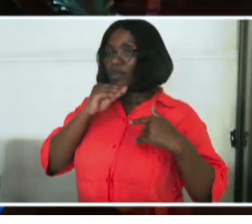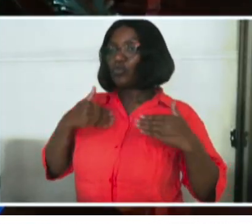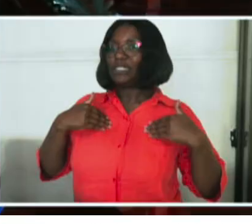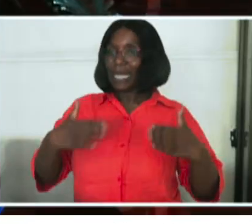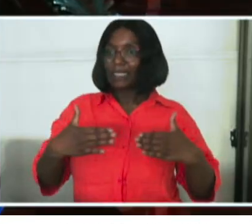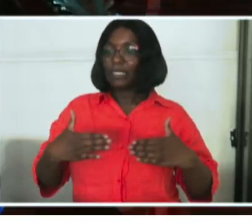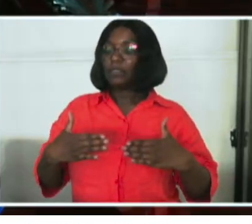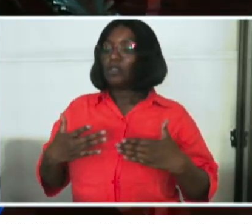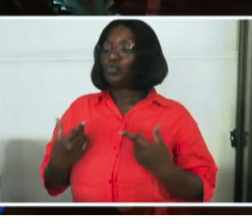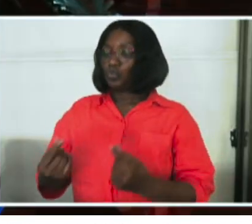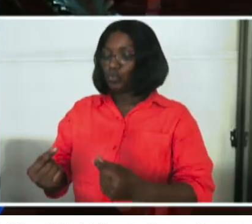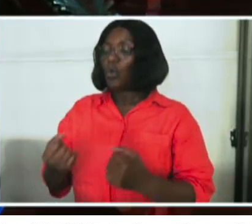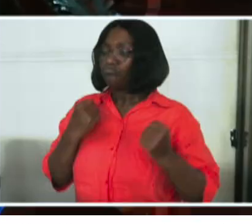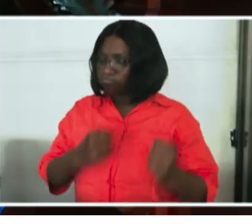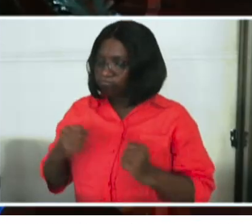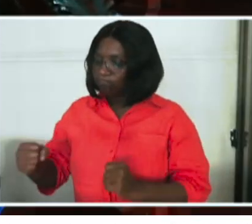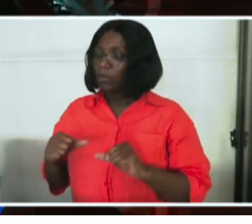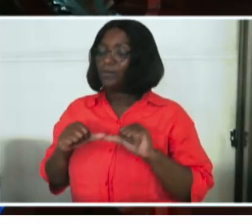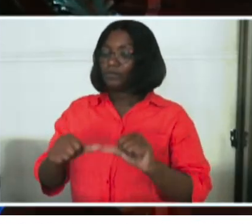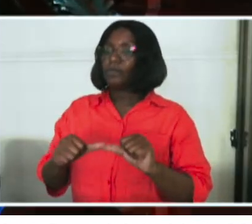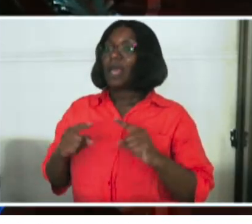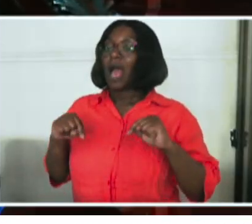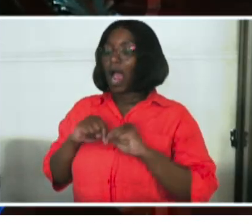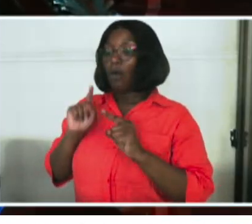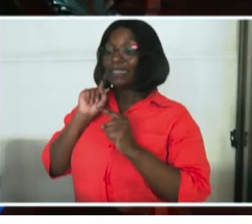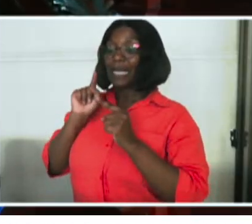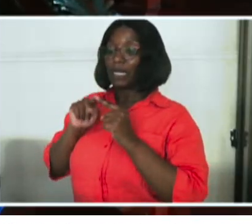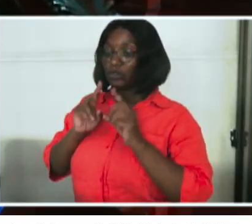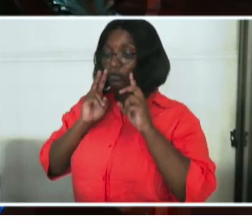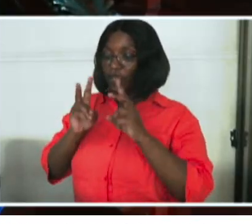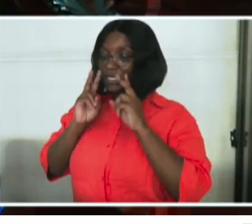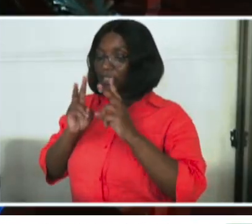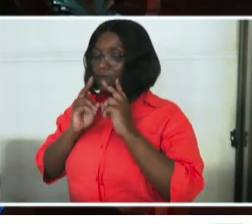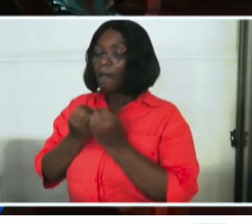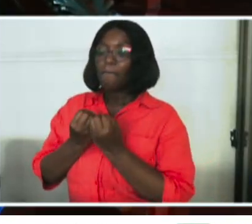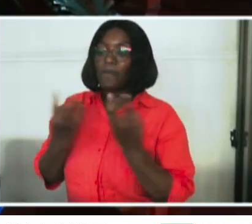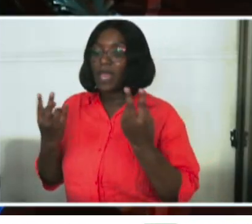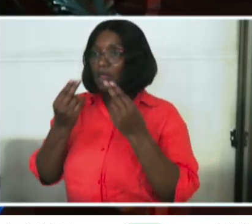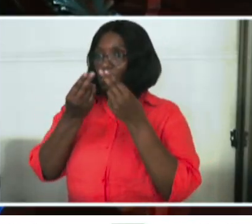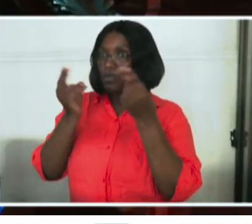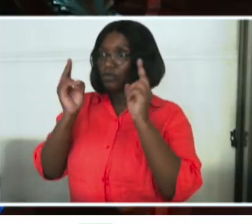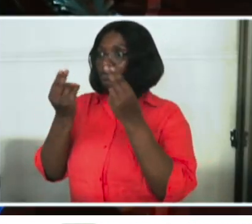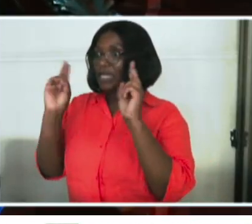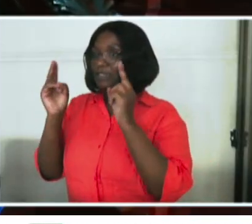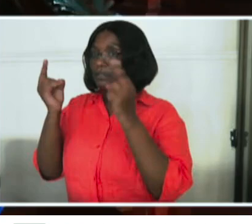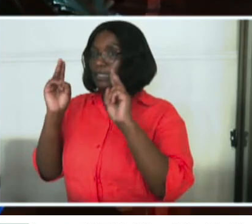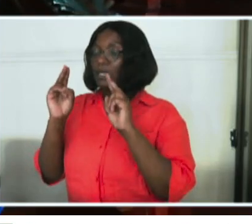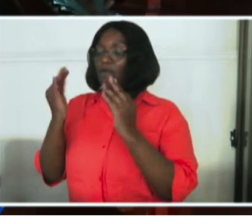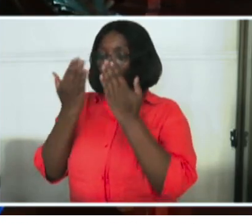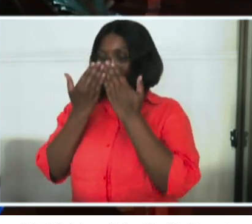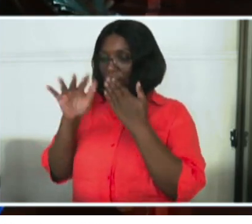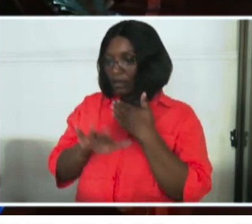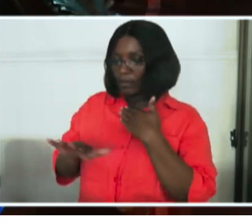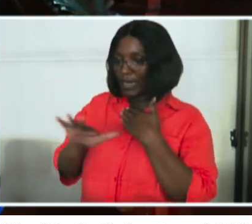conducting but we will strengthen it. And our target in this regard will be to visit as many institutions of higher learning as possible with all the